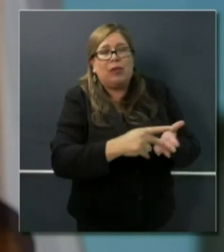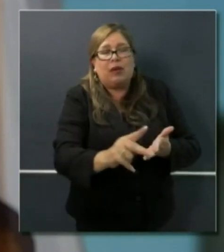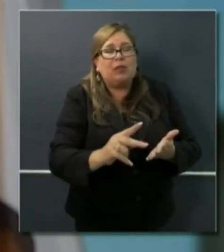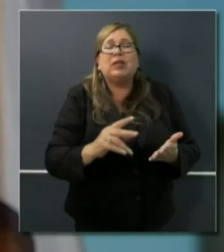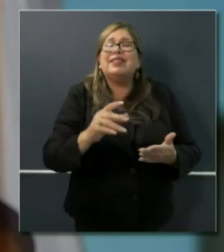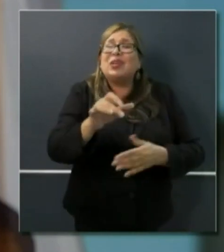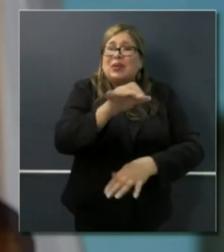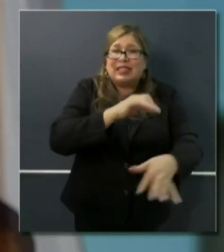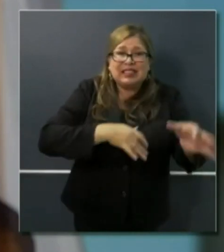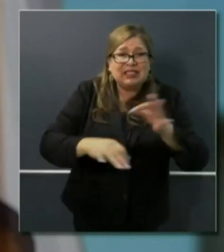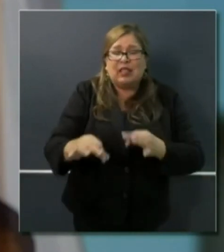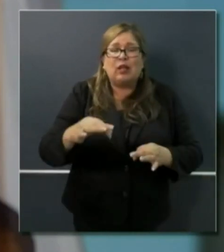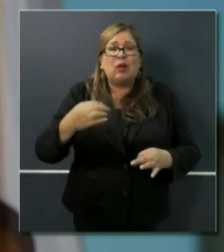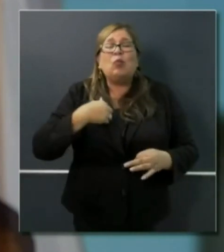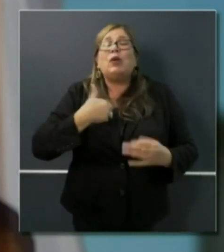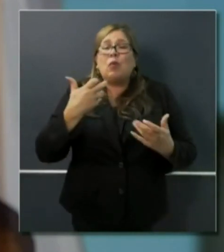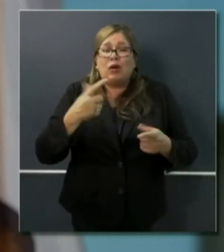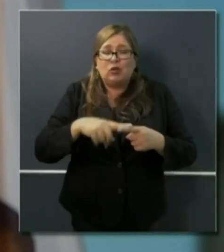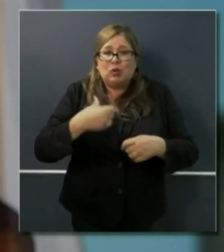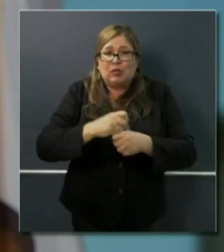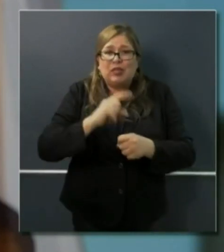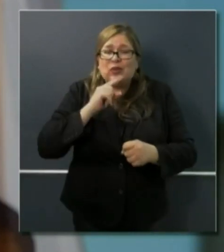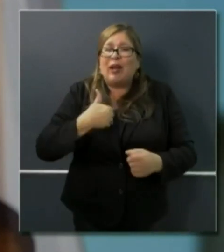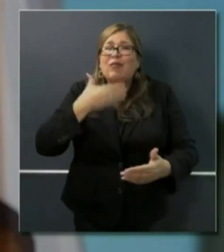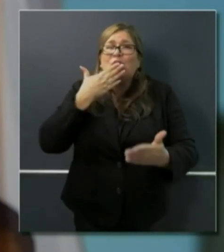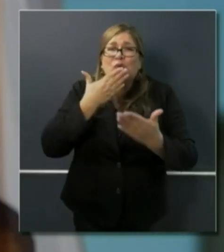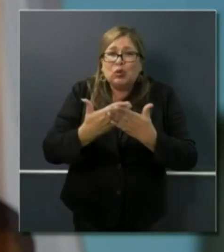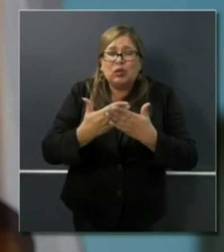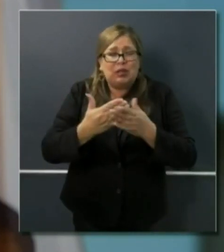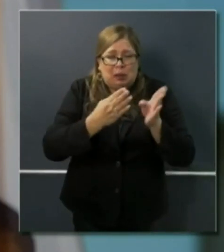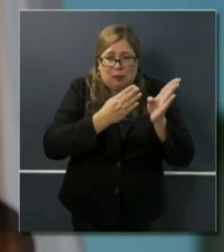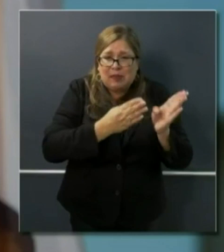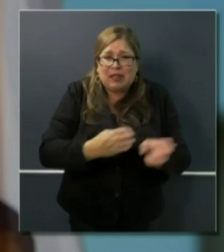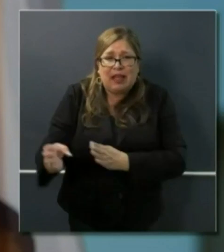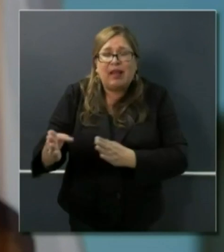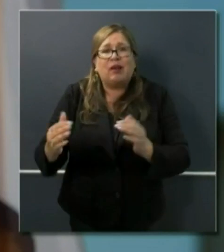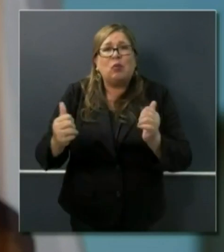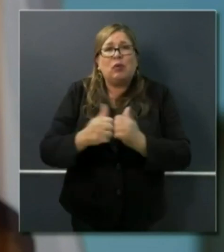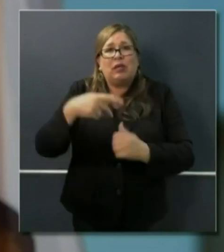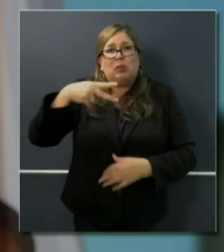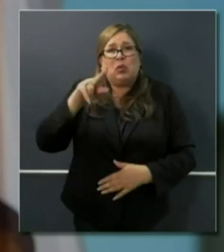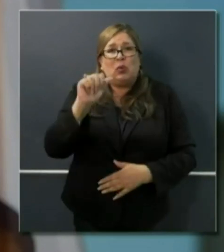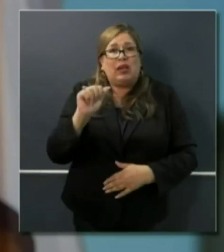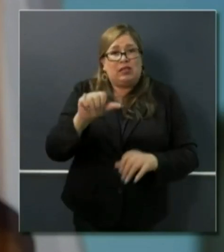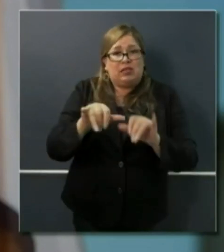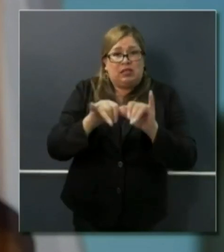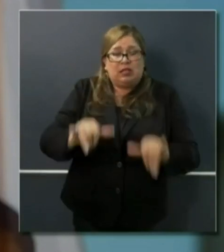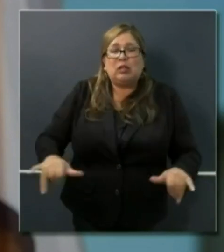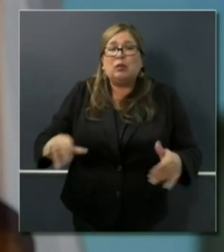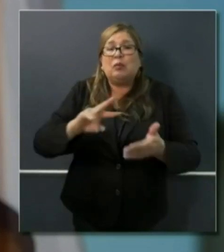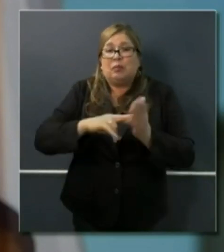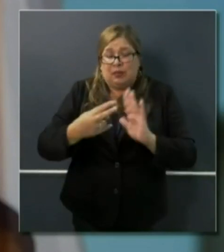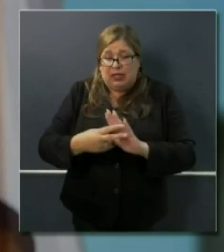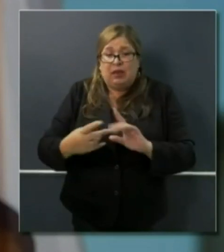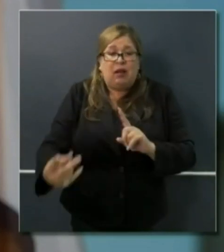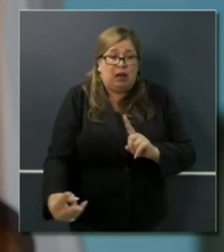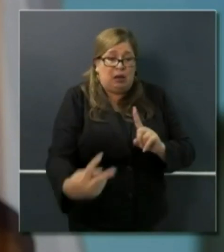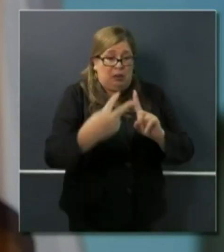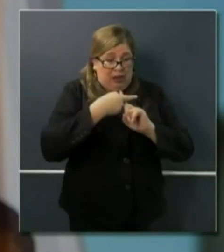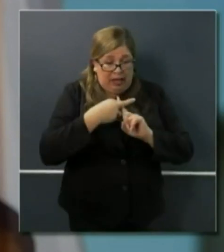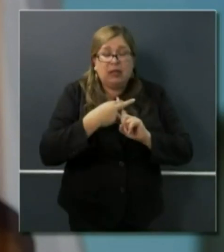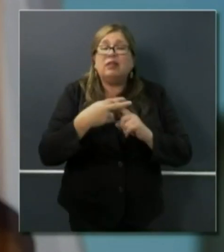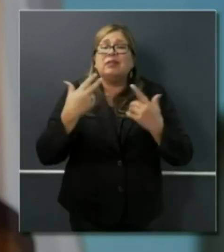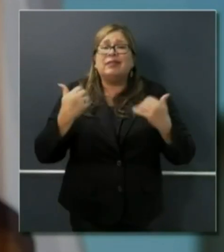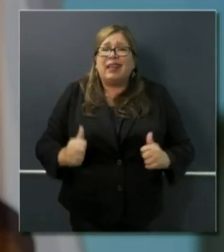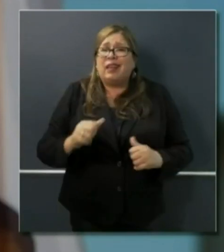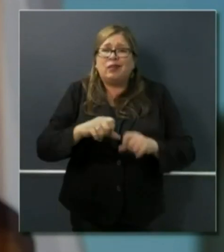organizing a very deliberative process in real time to set up our PUA system in a way where we can turn around checks within 24